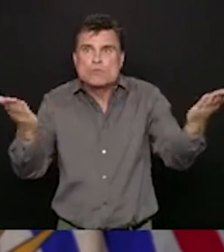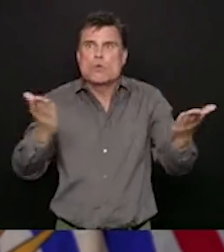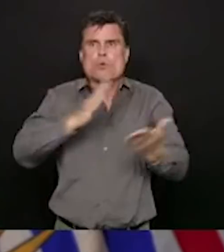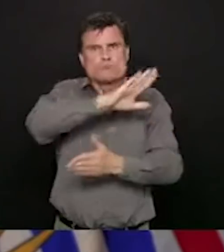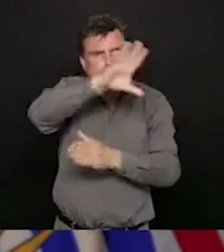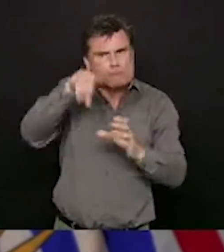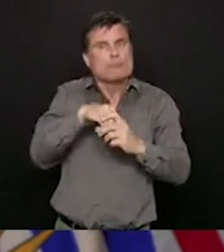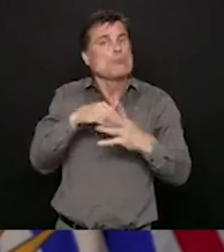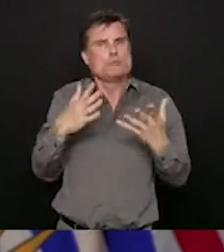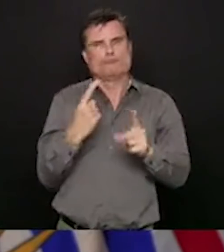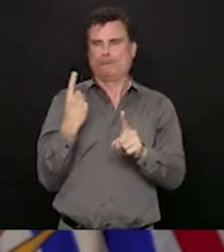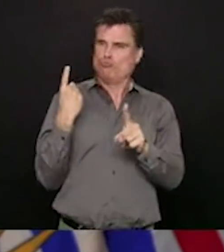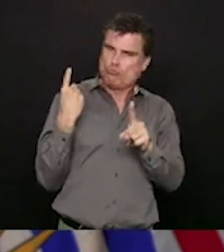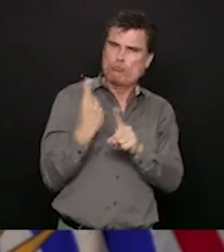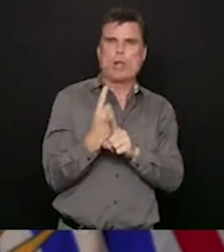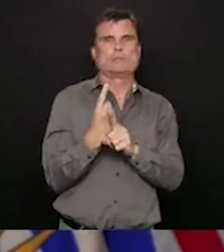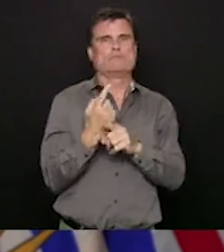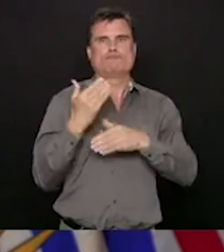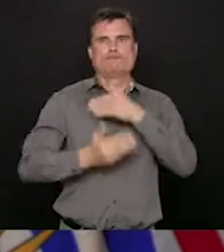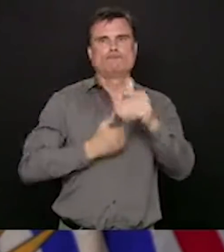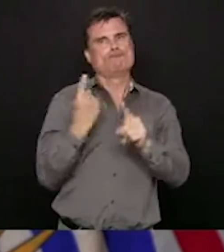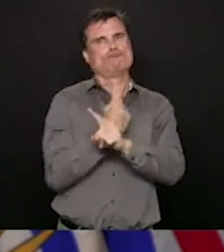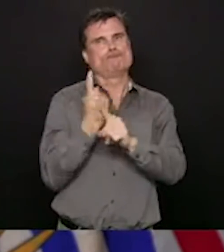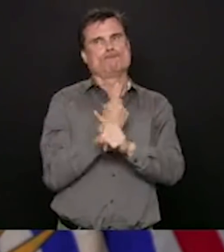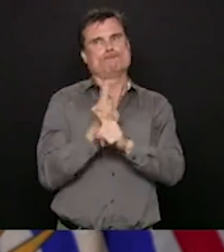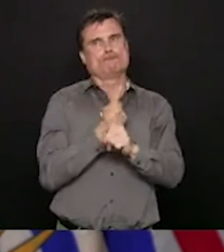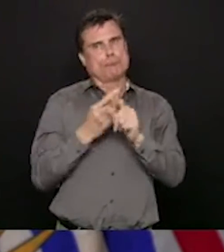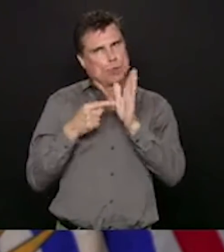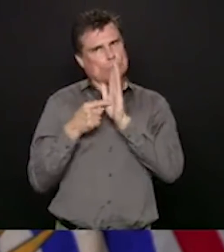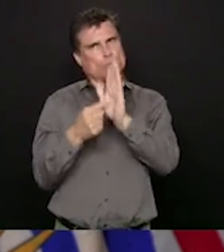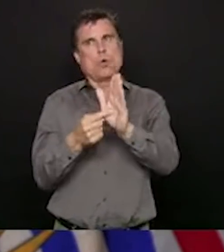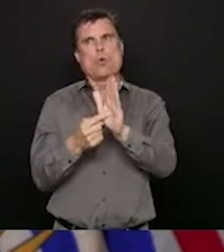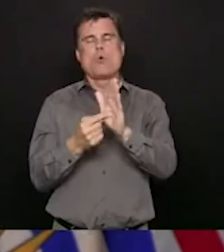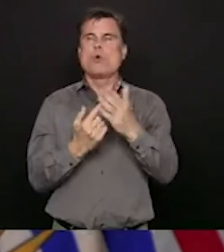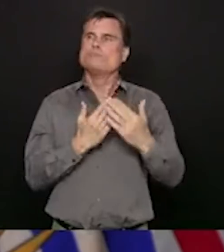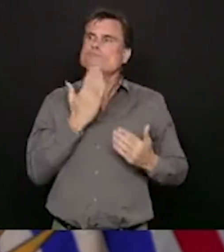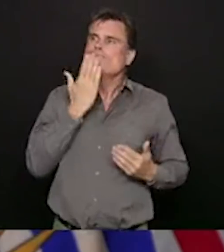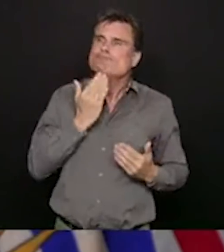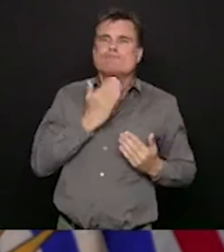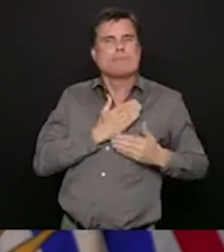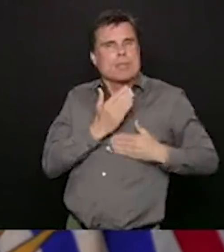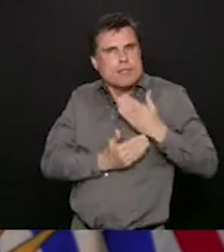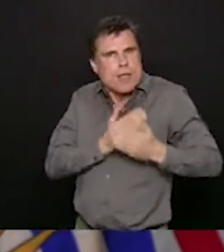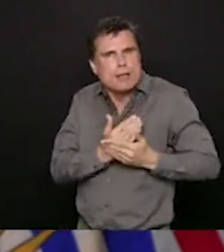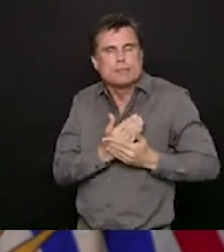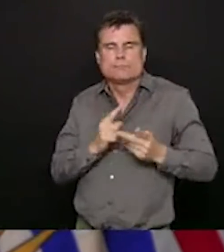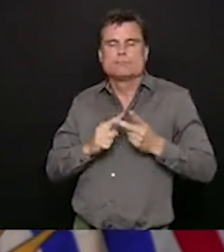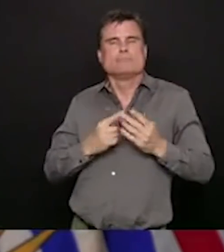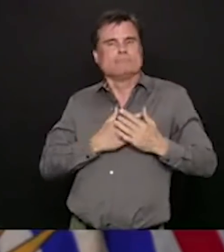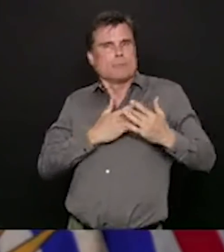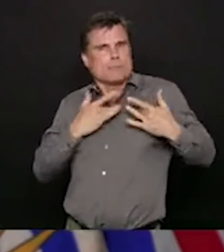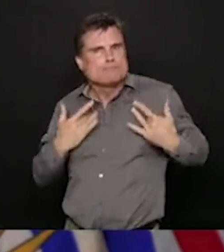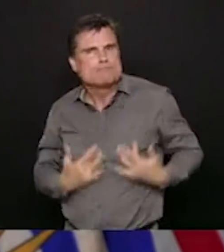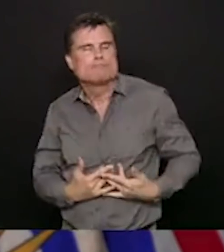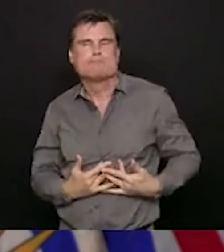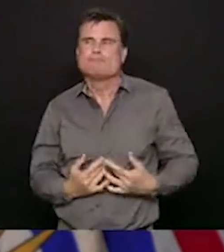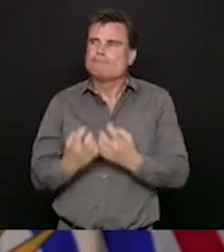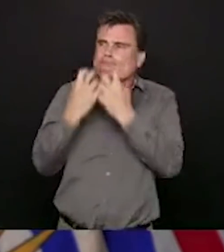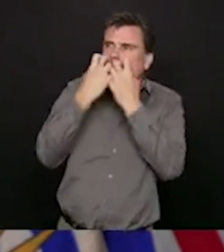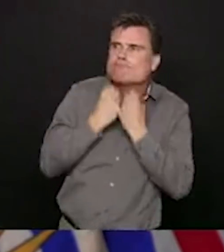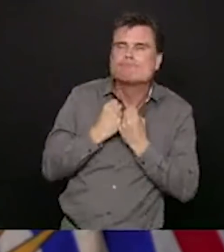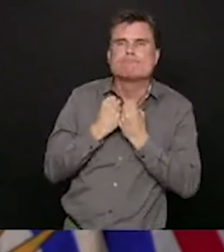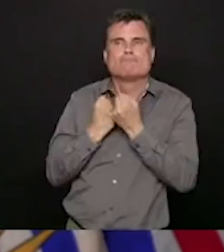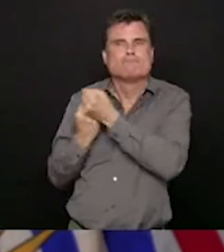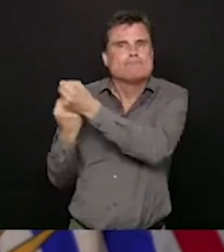the compassion and the care that we needed to get us through that part of our pandemic. And we need to continue